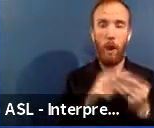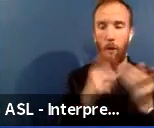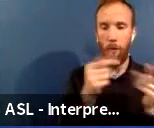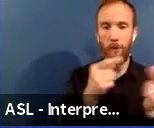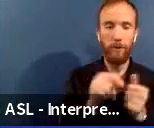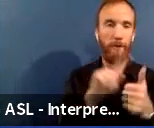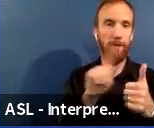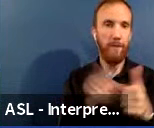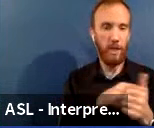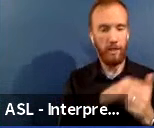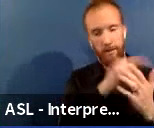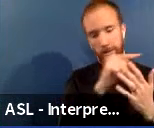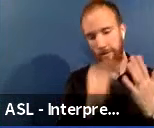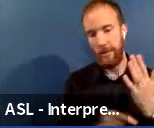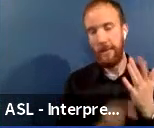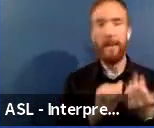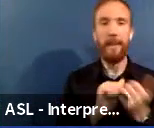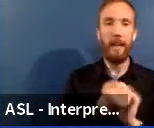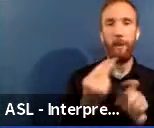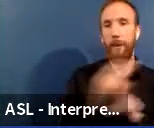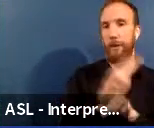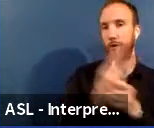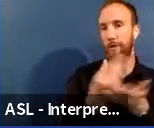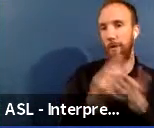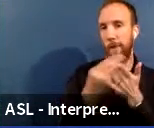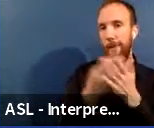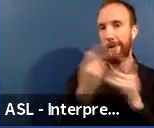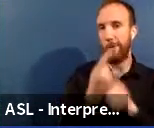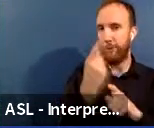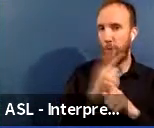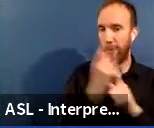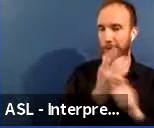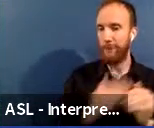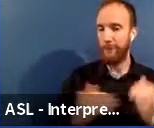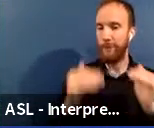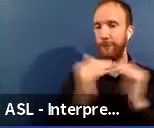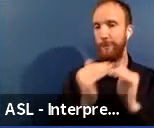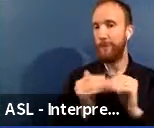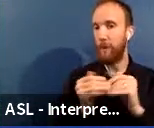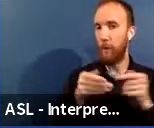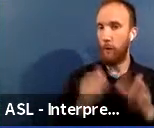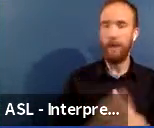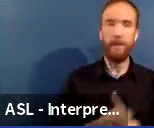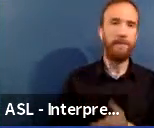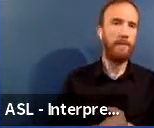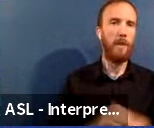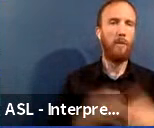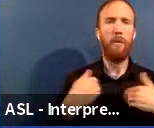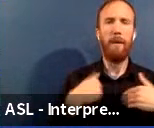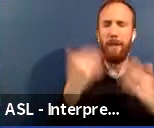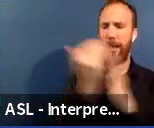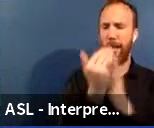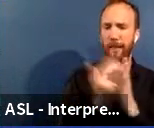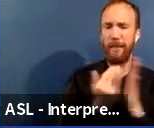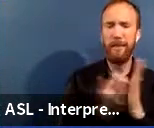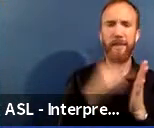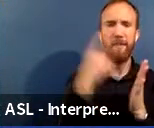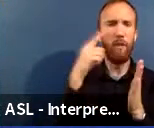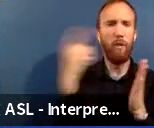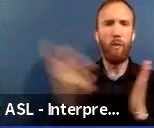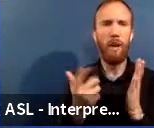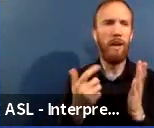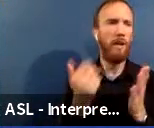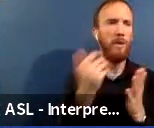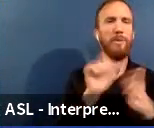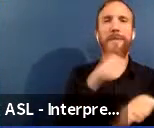in an equitable way. We come up with this long list of schools and prioritizing schools and communities, and